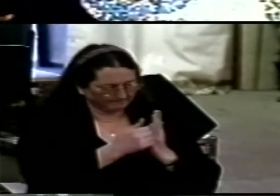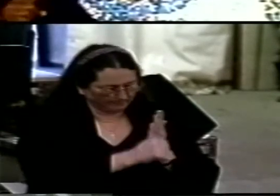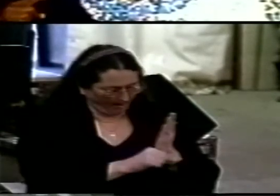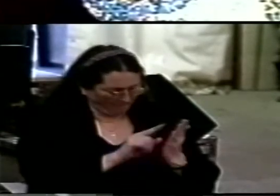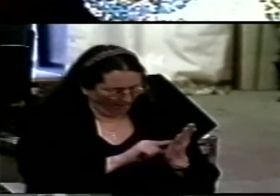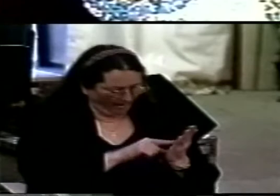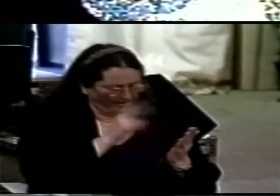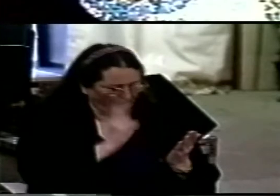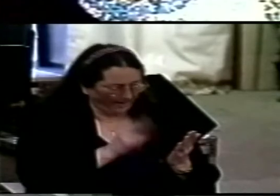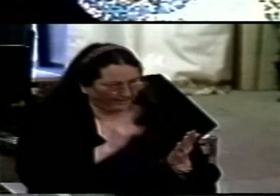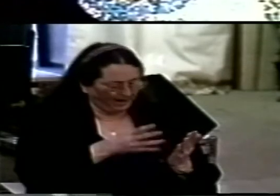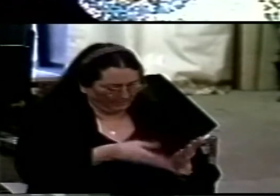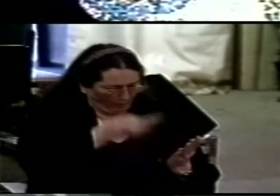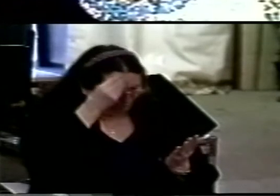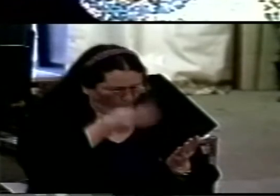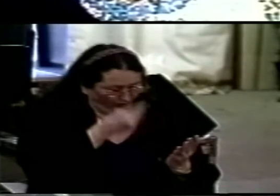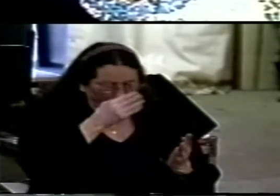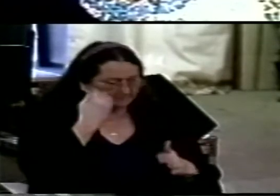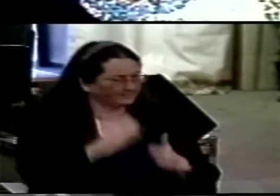and I never noticed